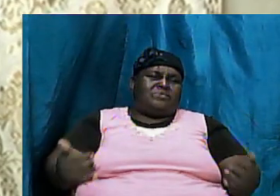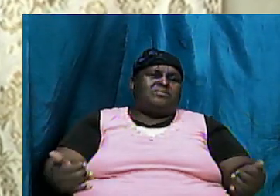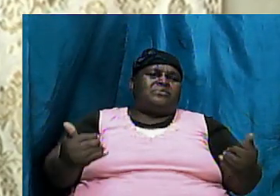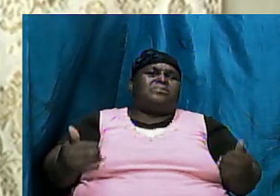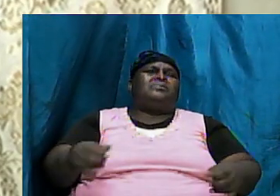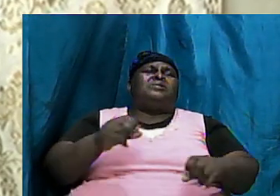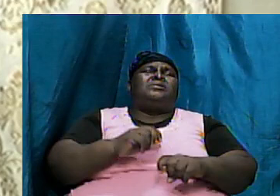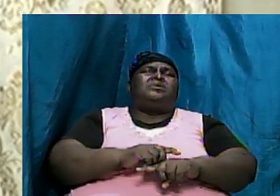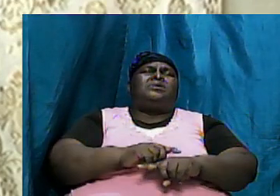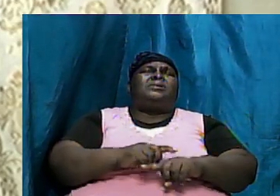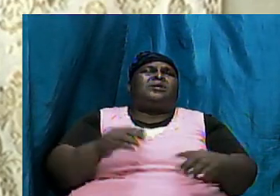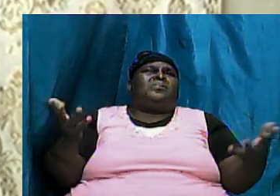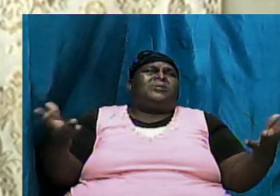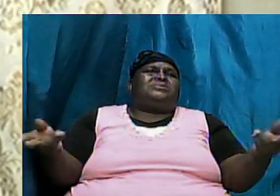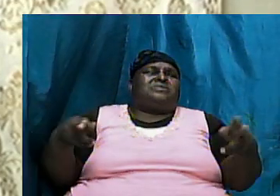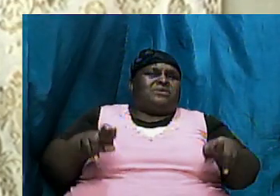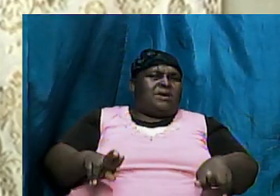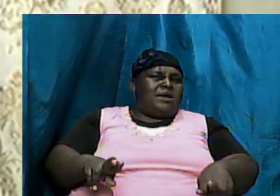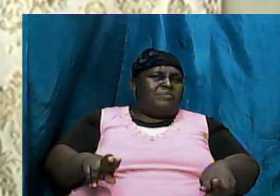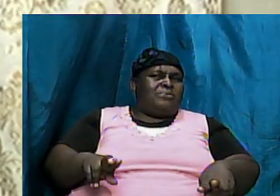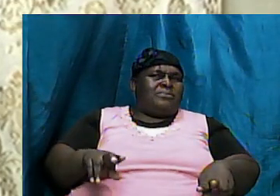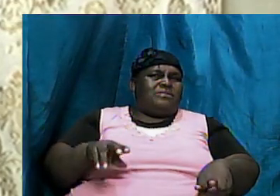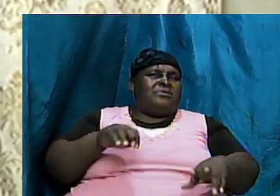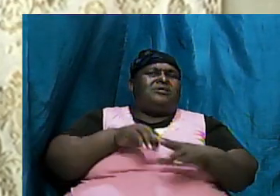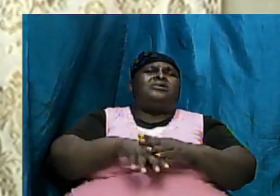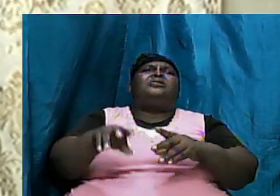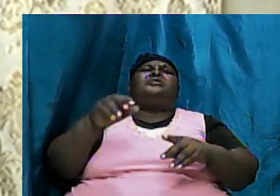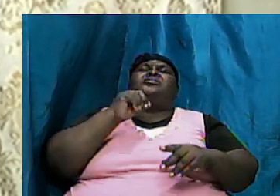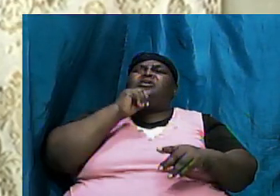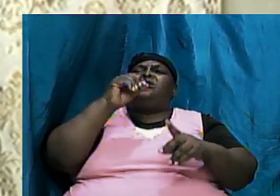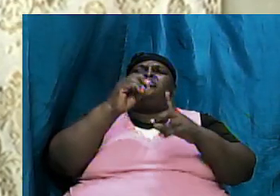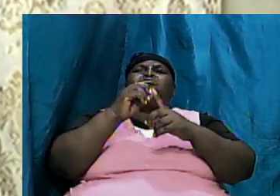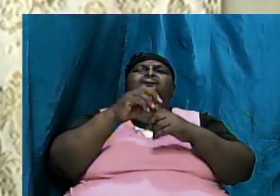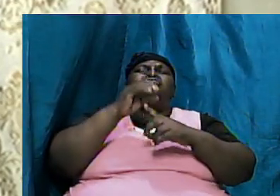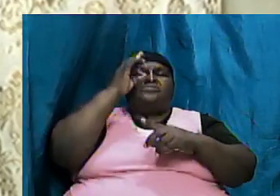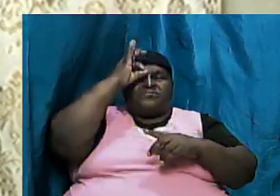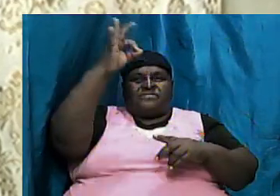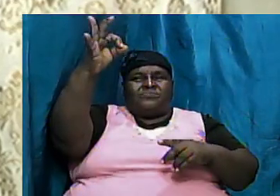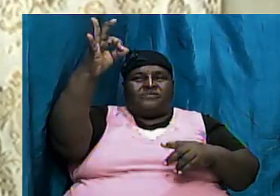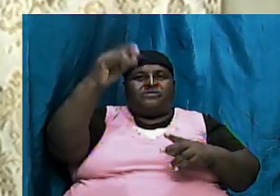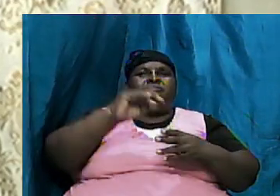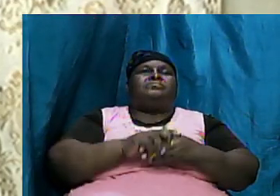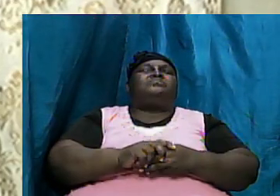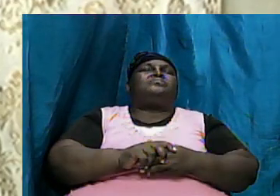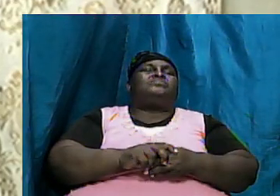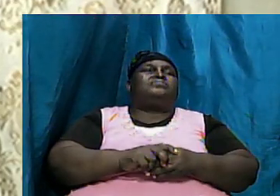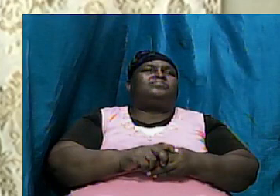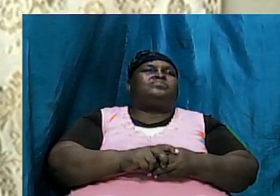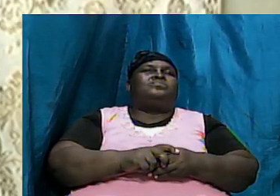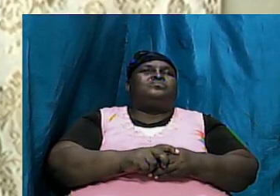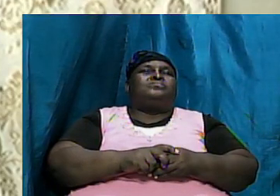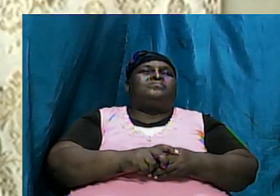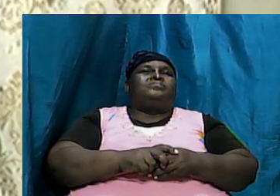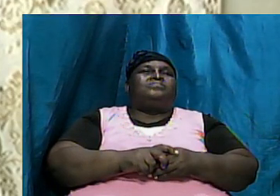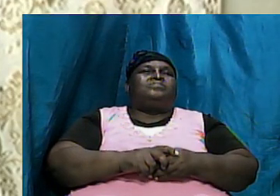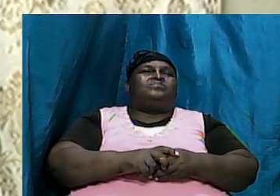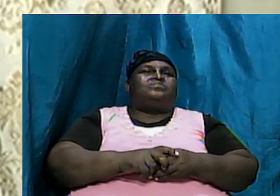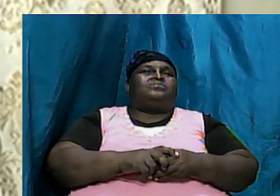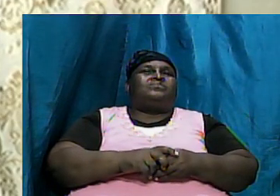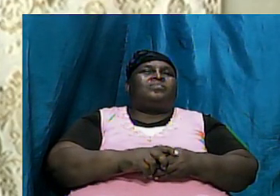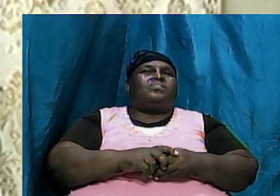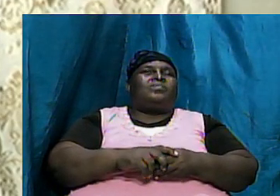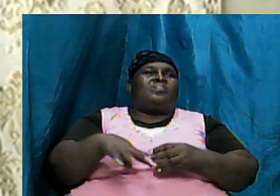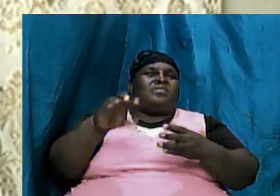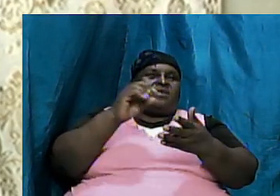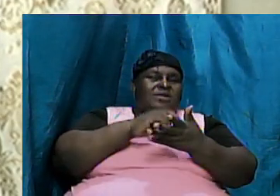is going to be happening in the not too distant future so let us go through a little journey a